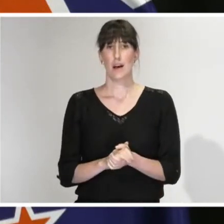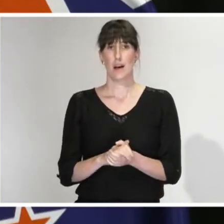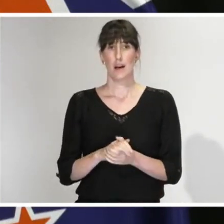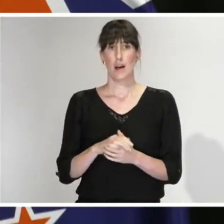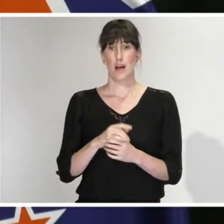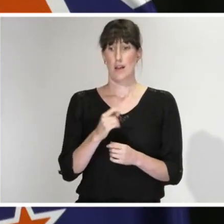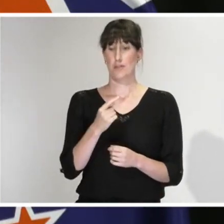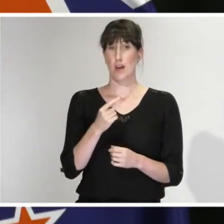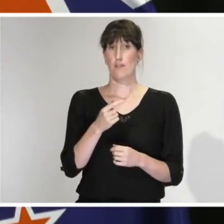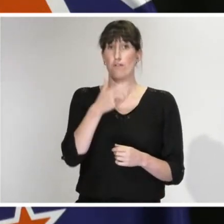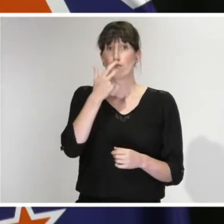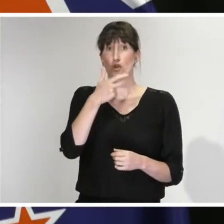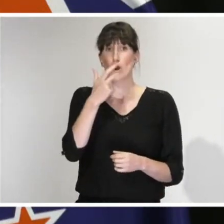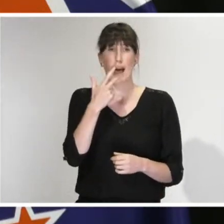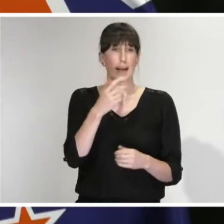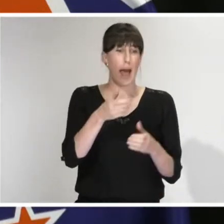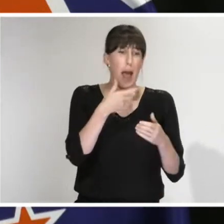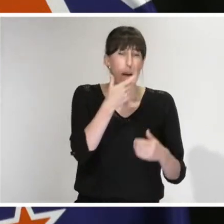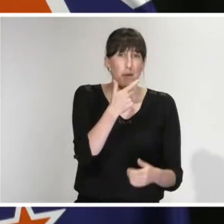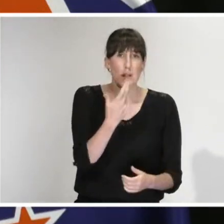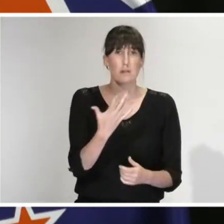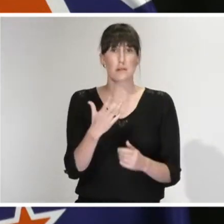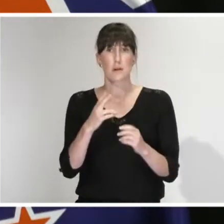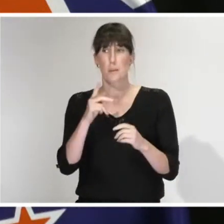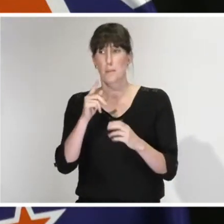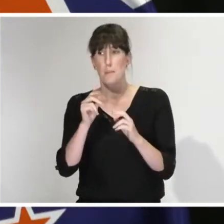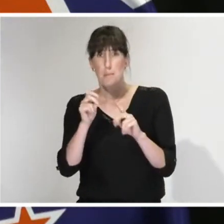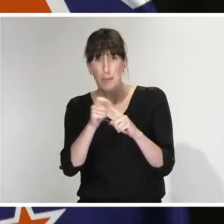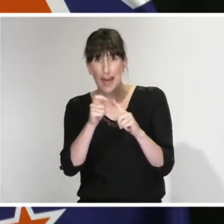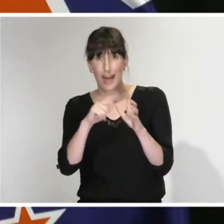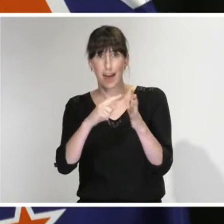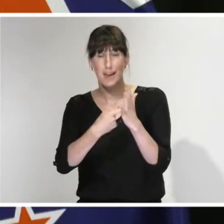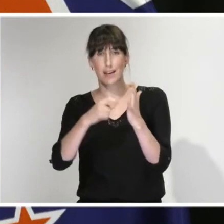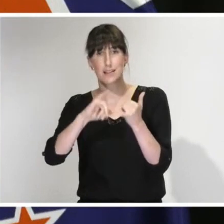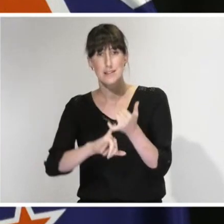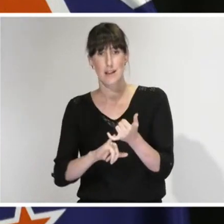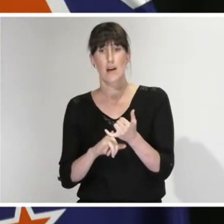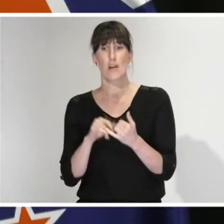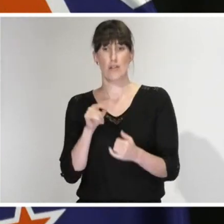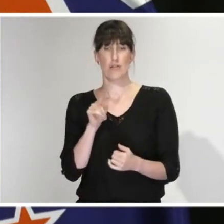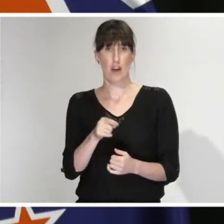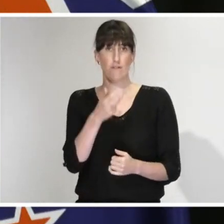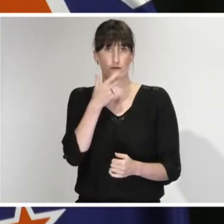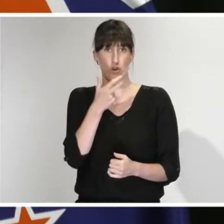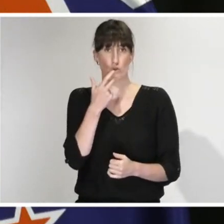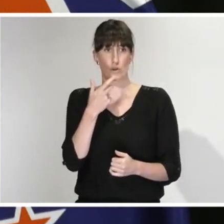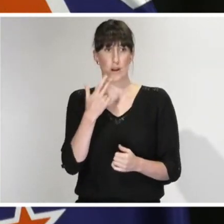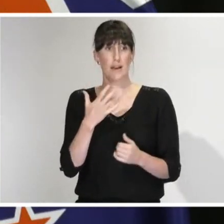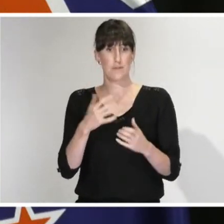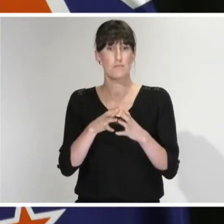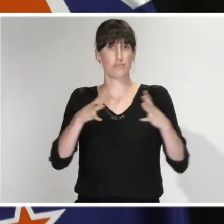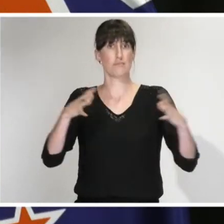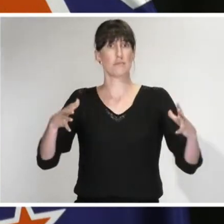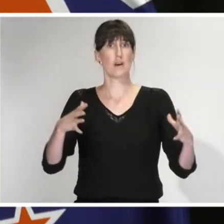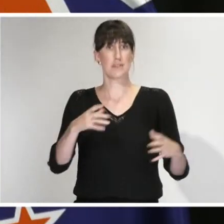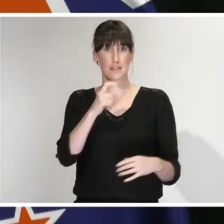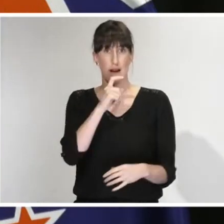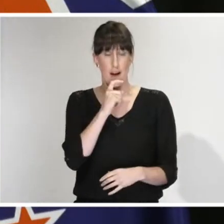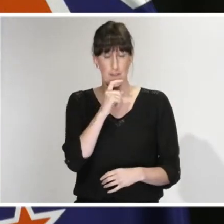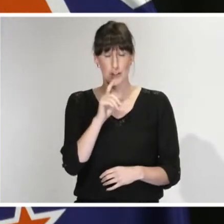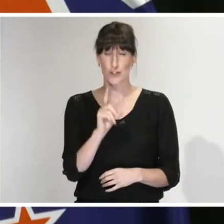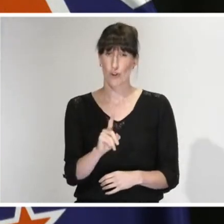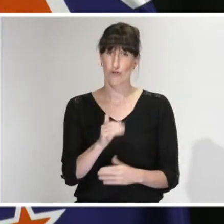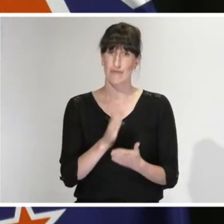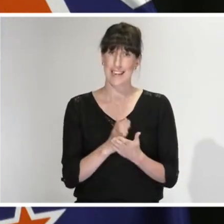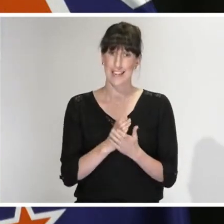pears has seen around 200 workers from other industries placed into jobs across the country. So today I want to give my thanks to